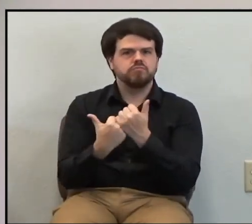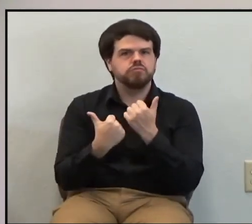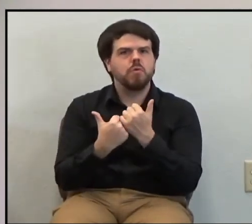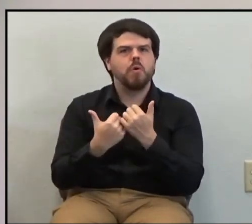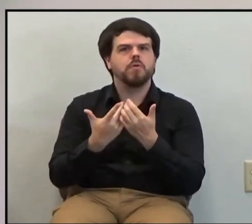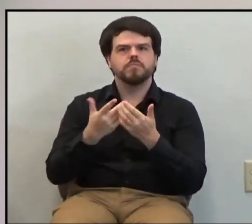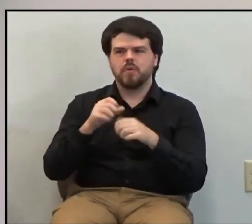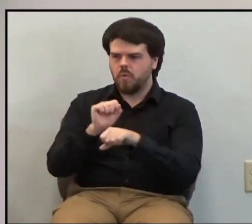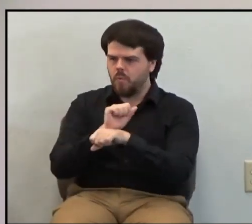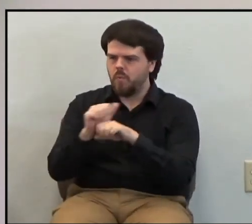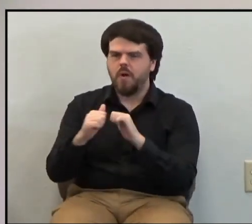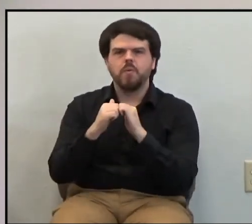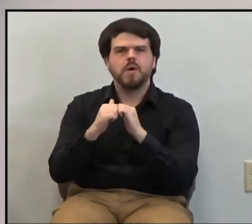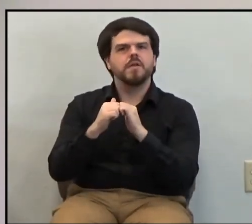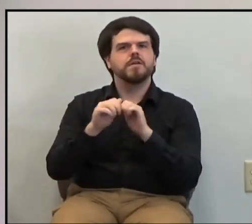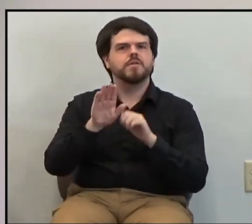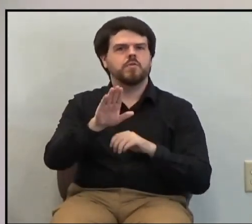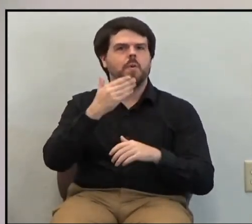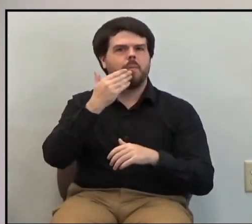it to the best of your ability.